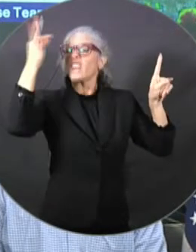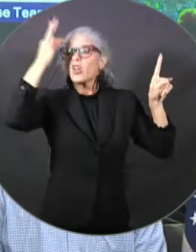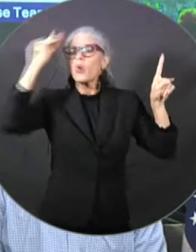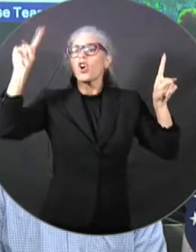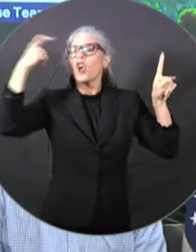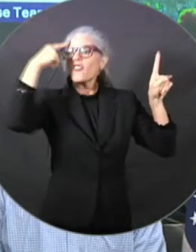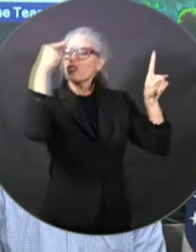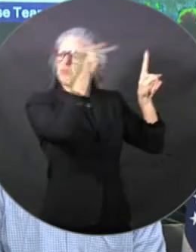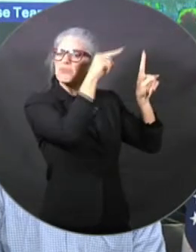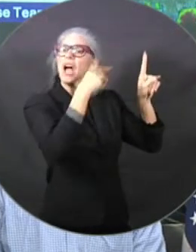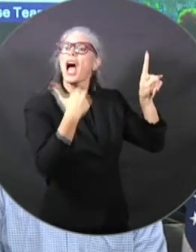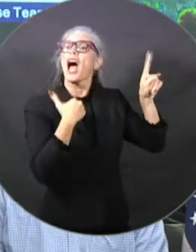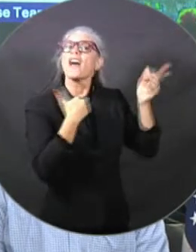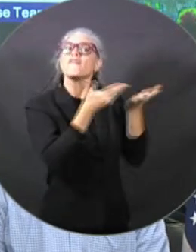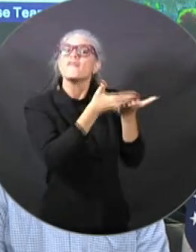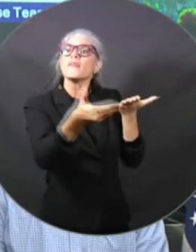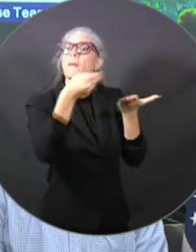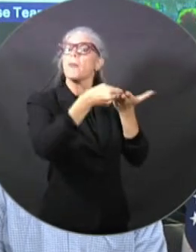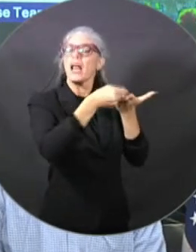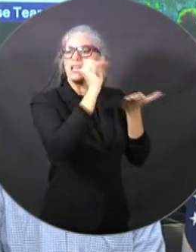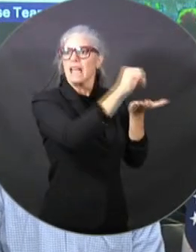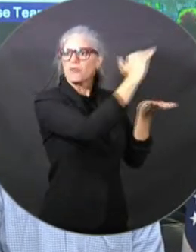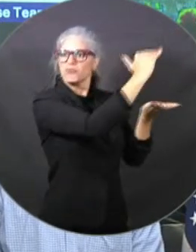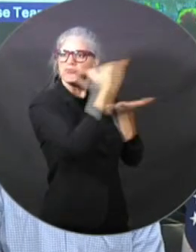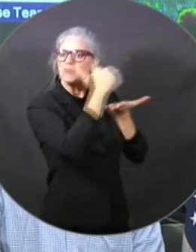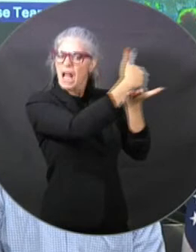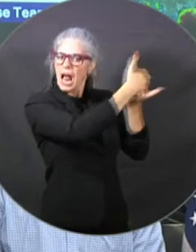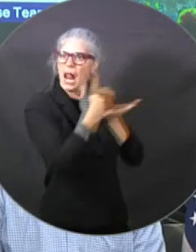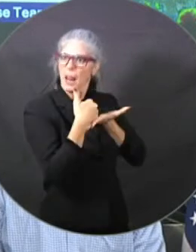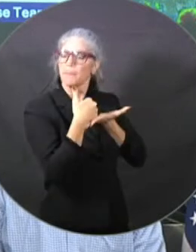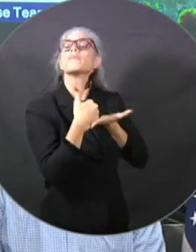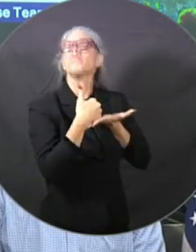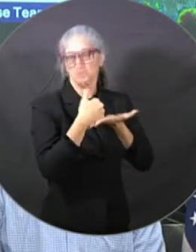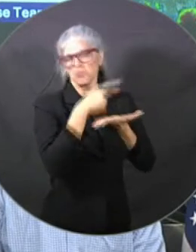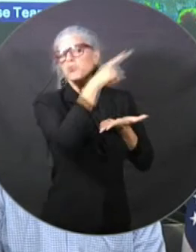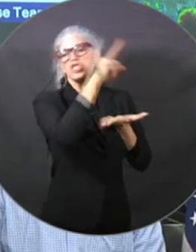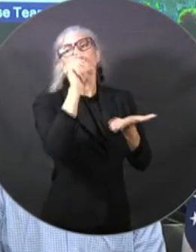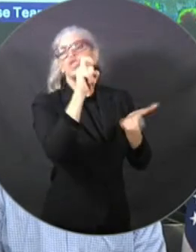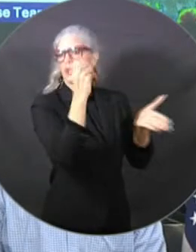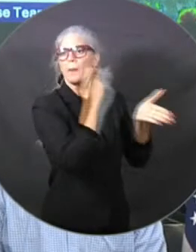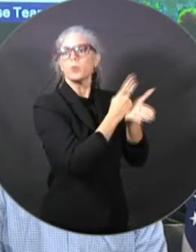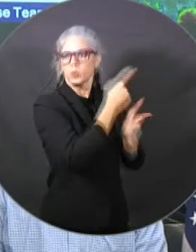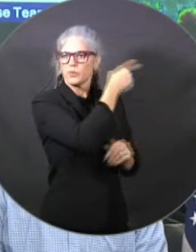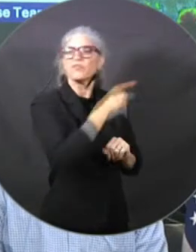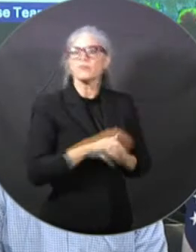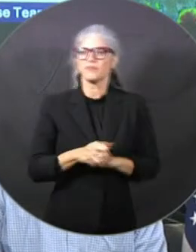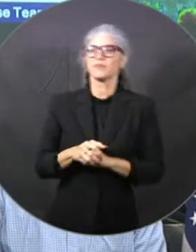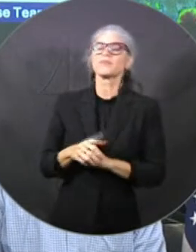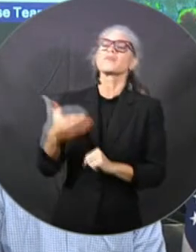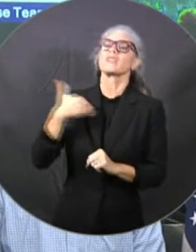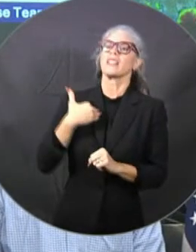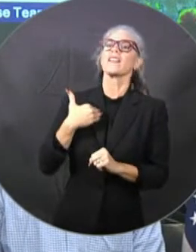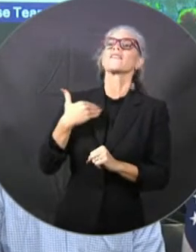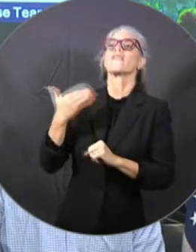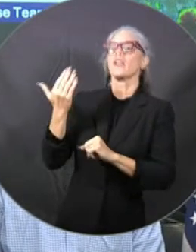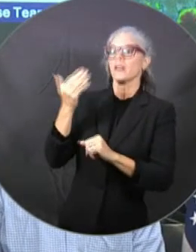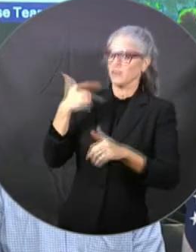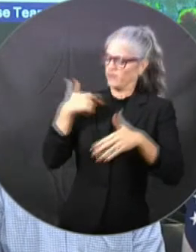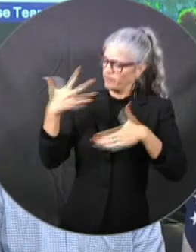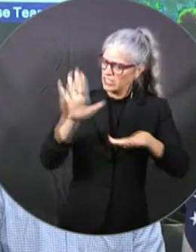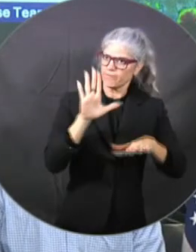our state of emergency, the executive order to include 13 additional counties. So that'll be 46